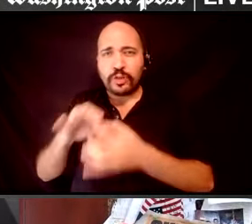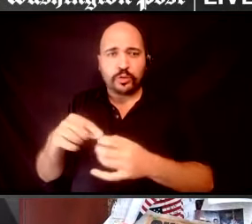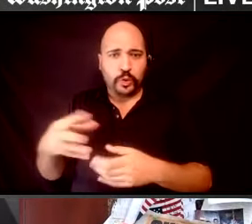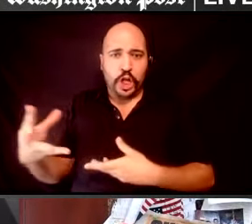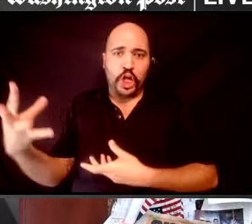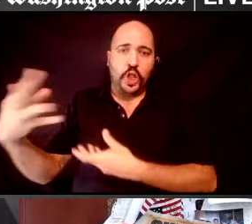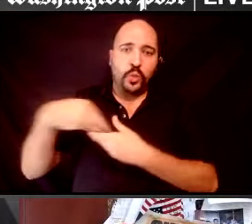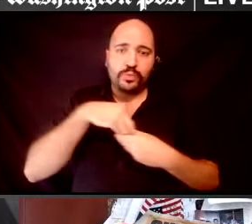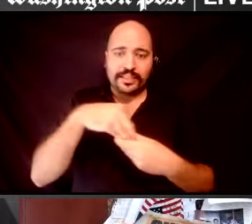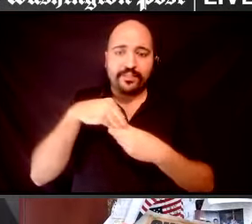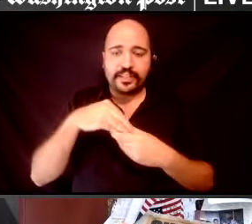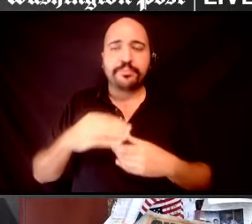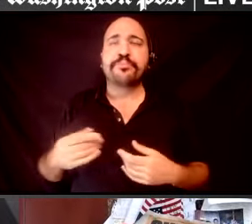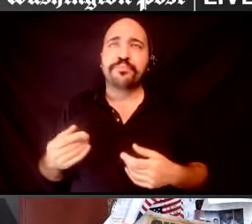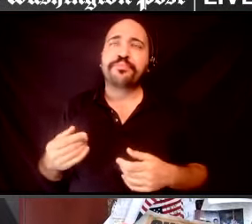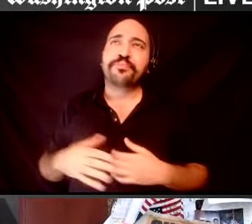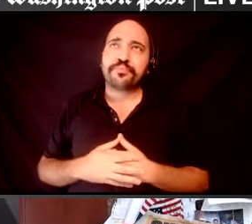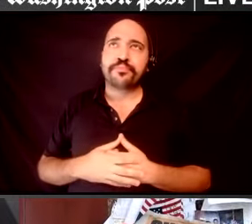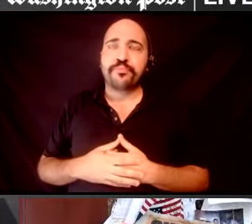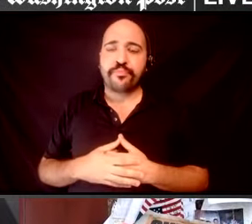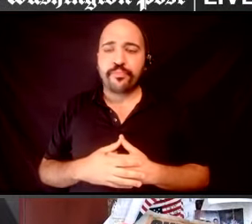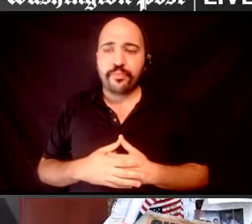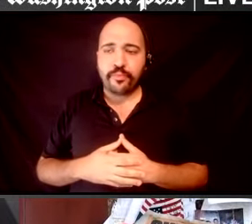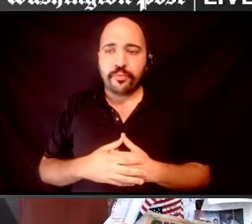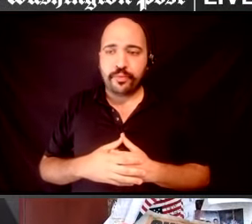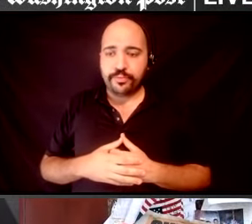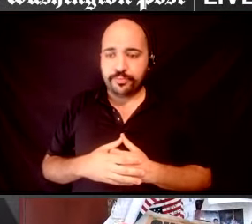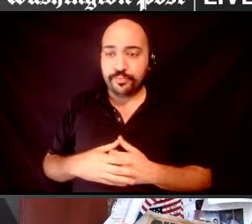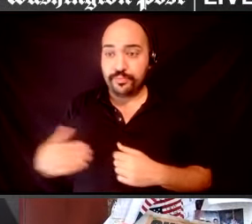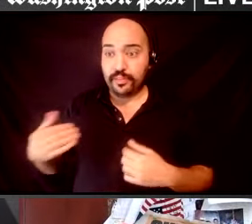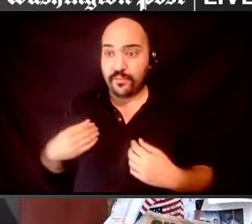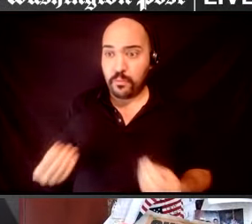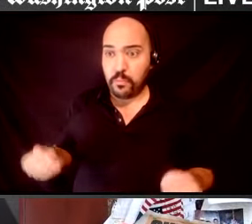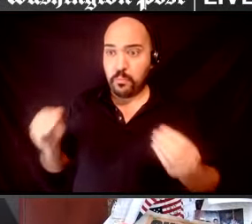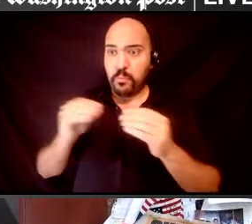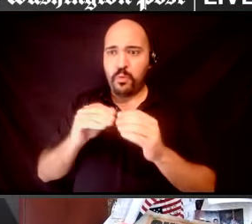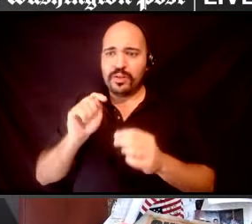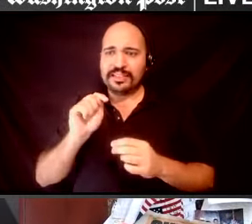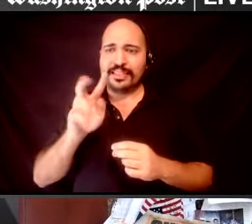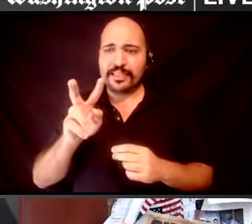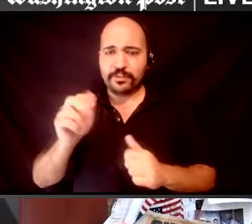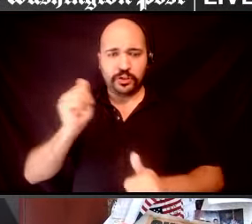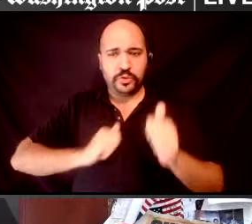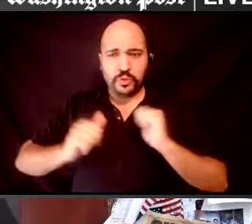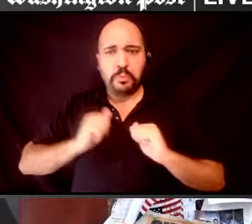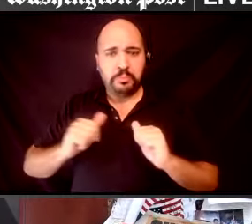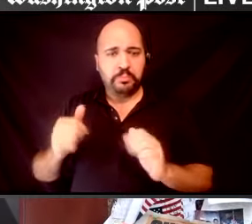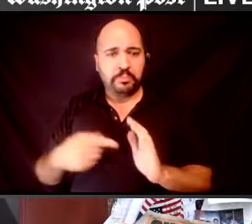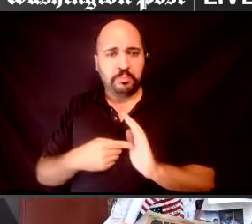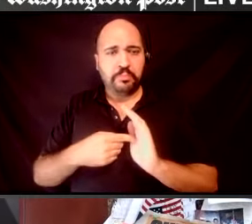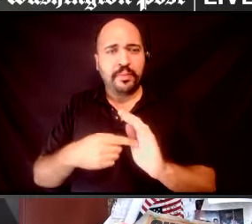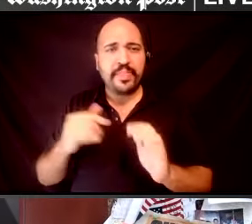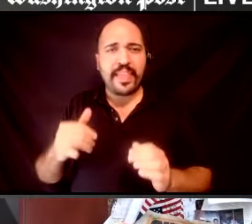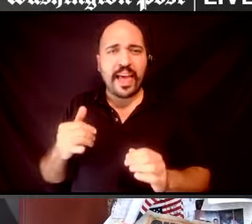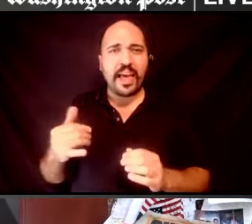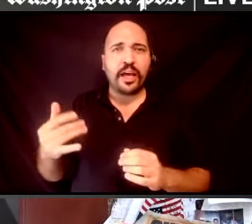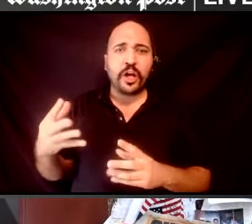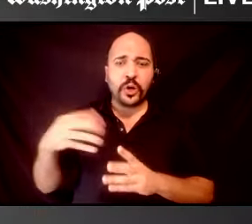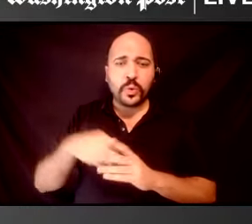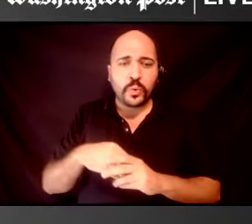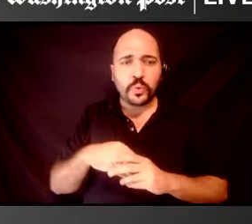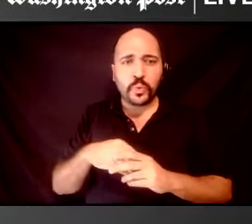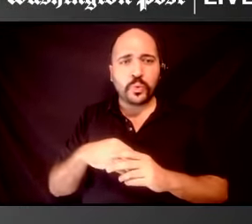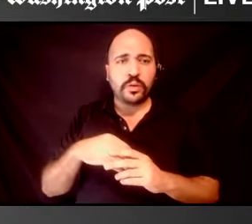Well, I mean, there has been more television shows that have come out that sort of, that features surround,